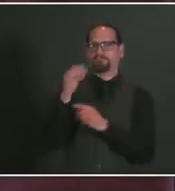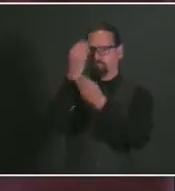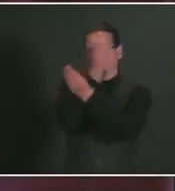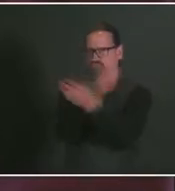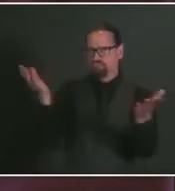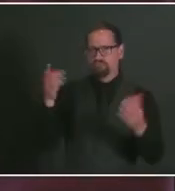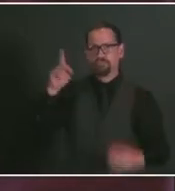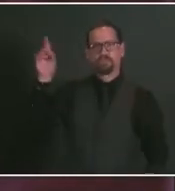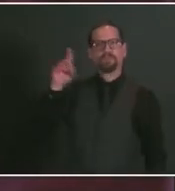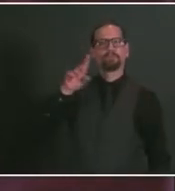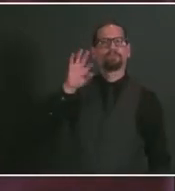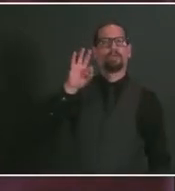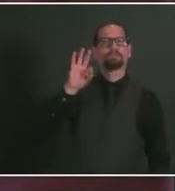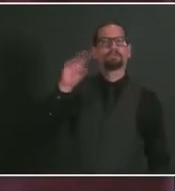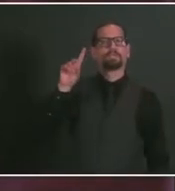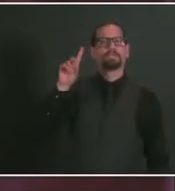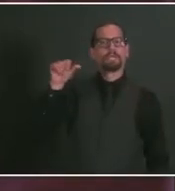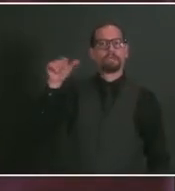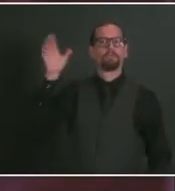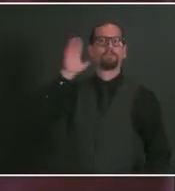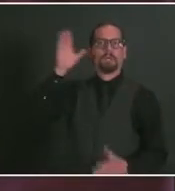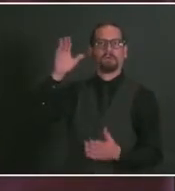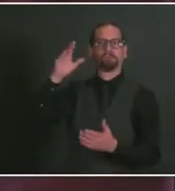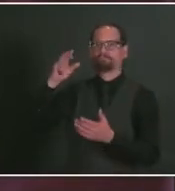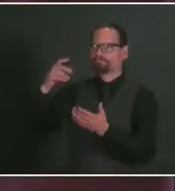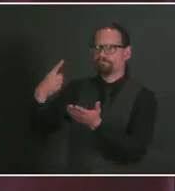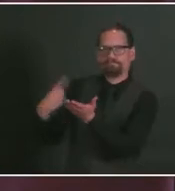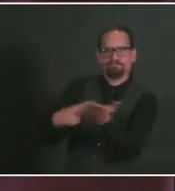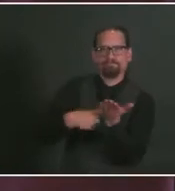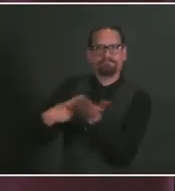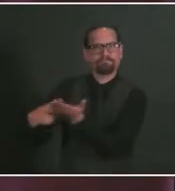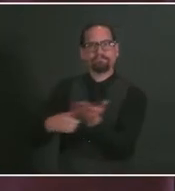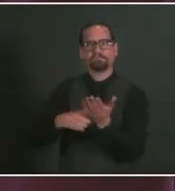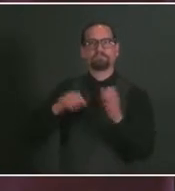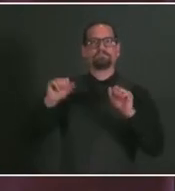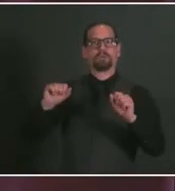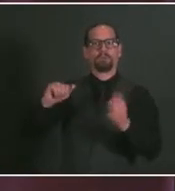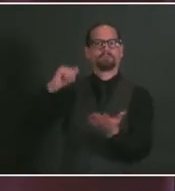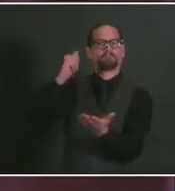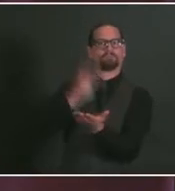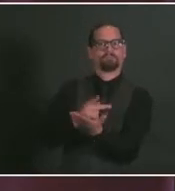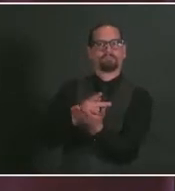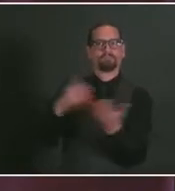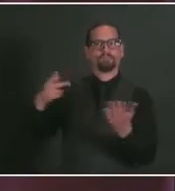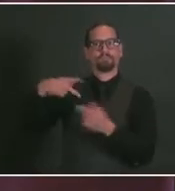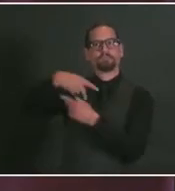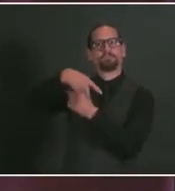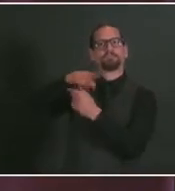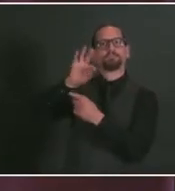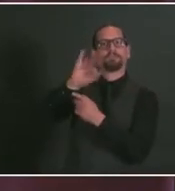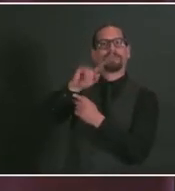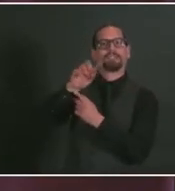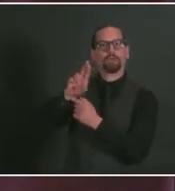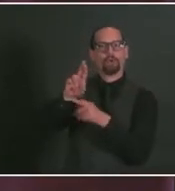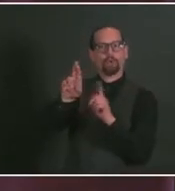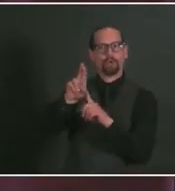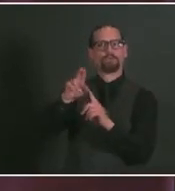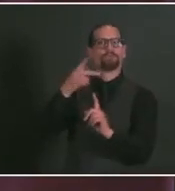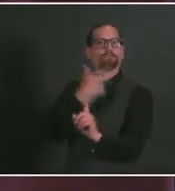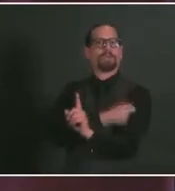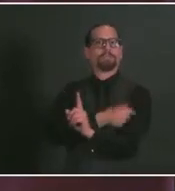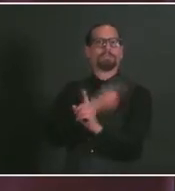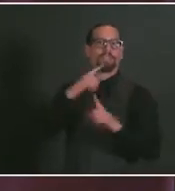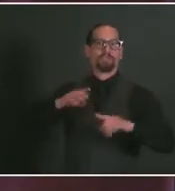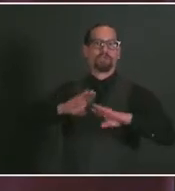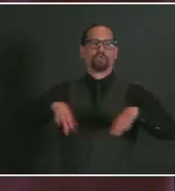EUA authorization of the Pfizer vaccine for children 12 to 15 years of age. And that's exciting news, and we expect that the vaccine may also be